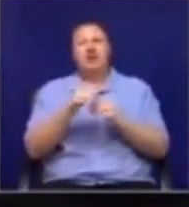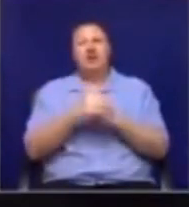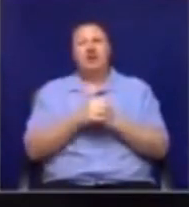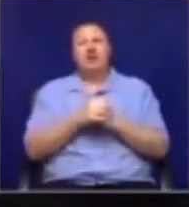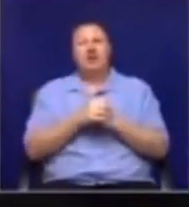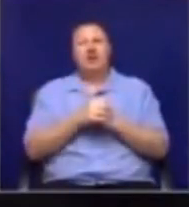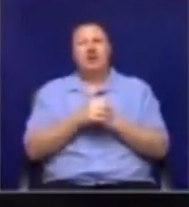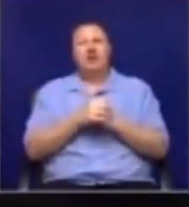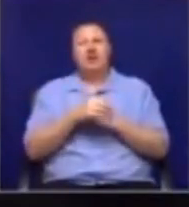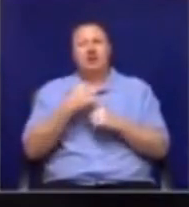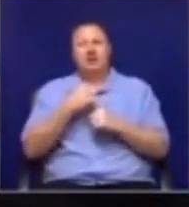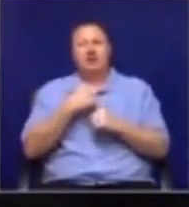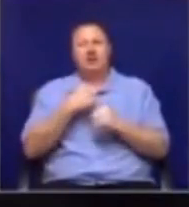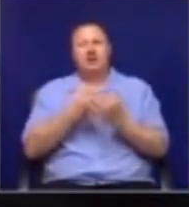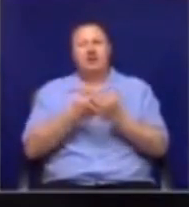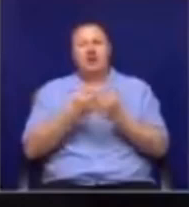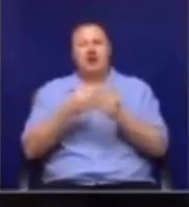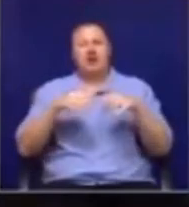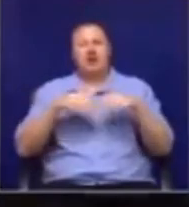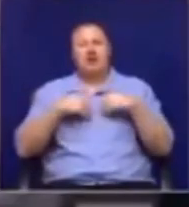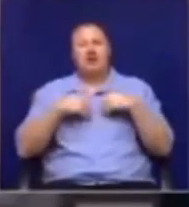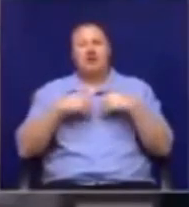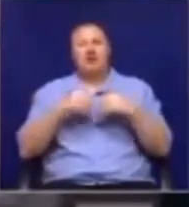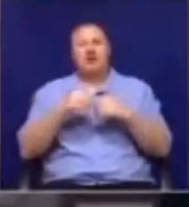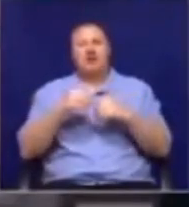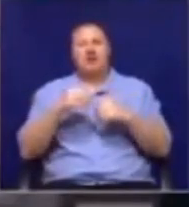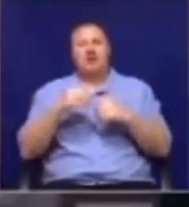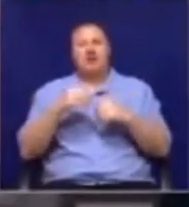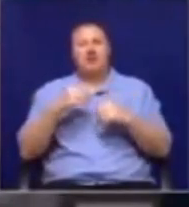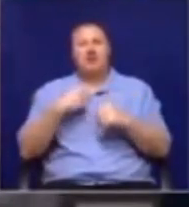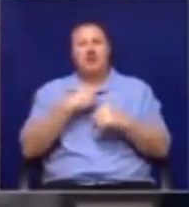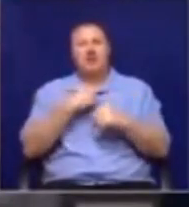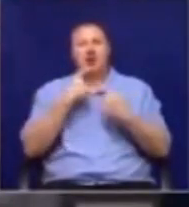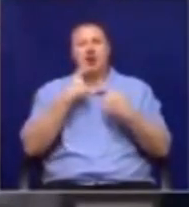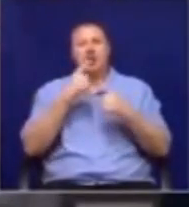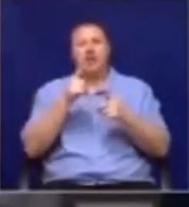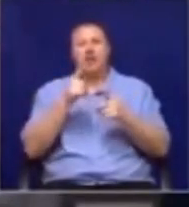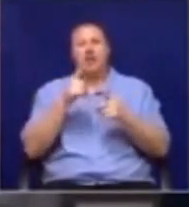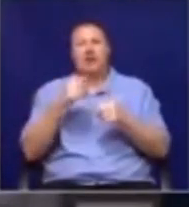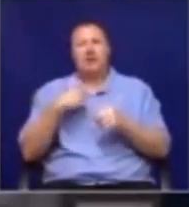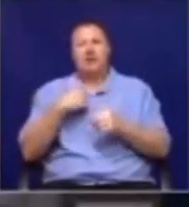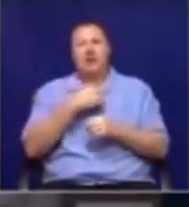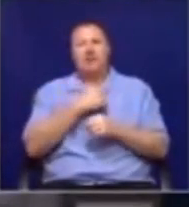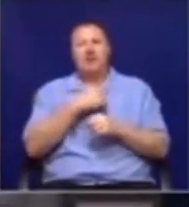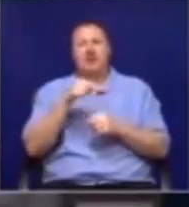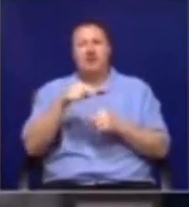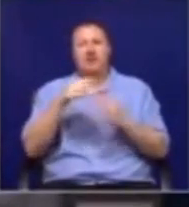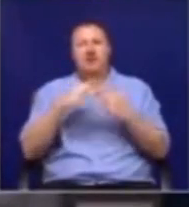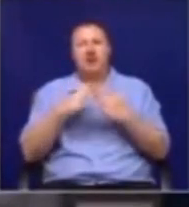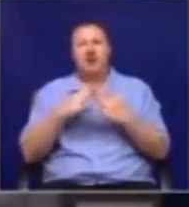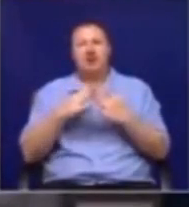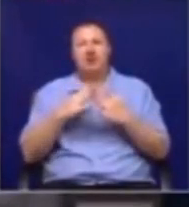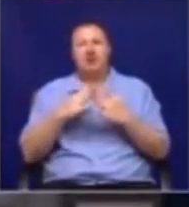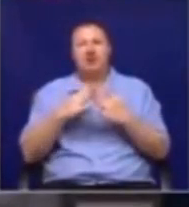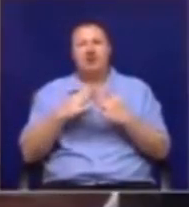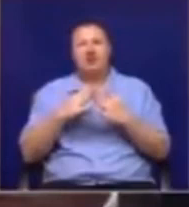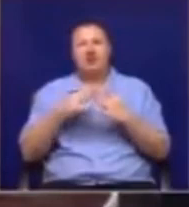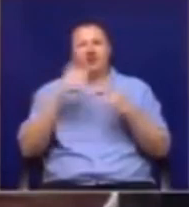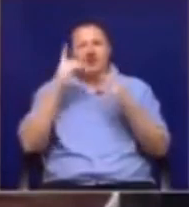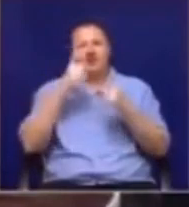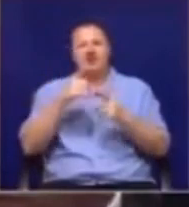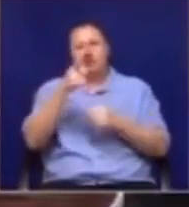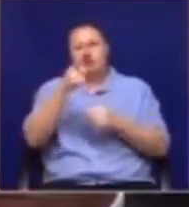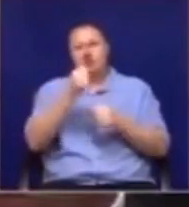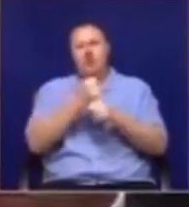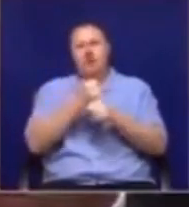I can accept the member just made a comment about members of this house, and there was a ruling, I think it was made by